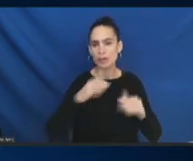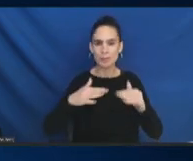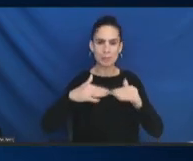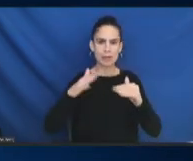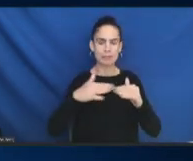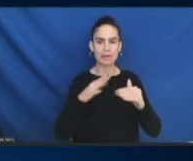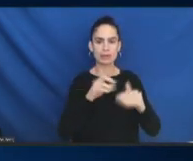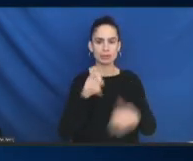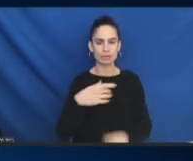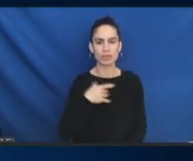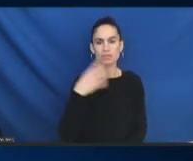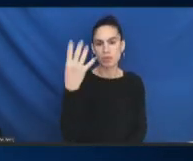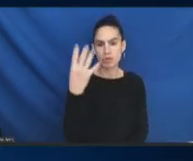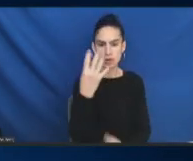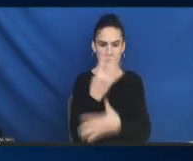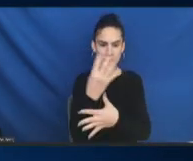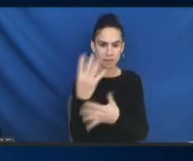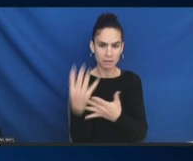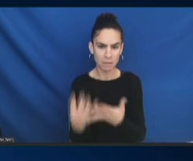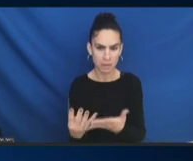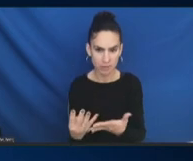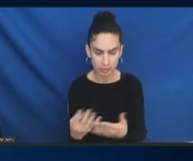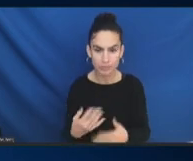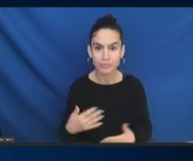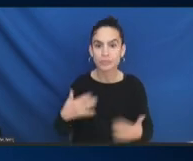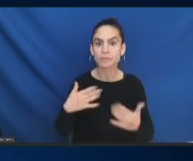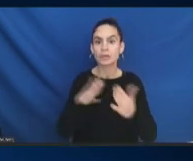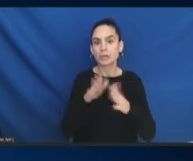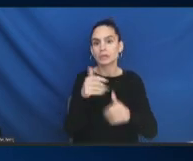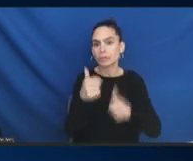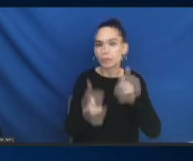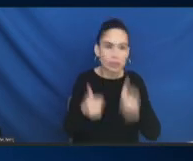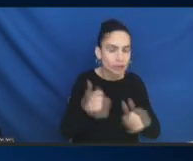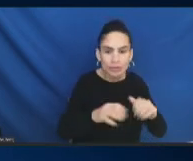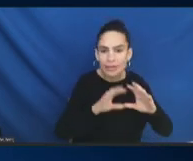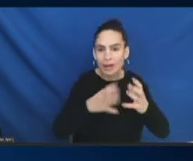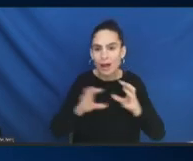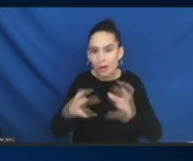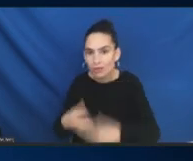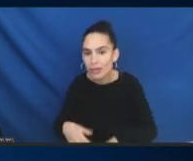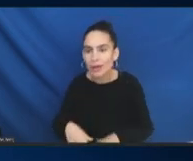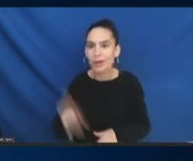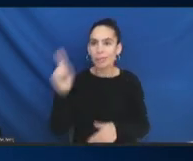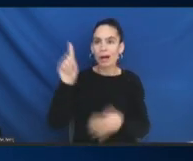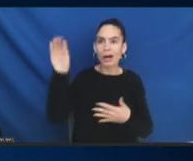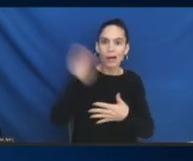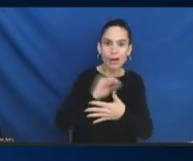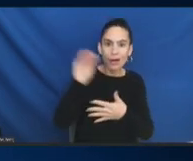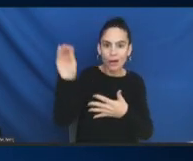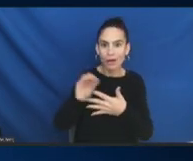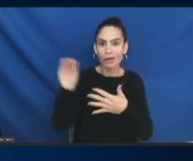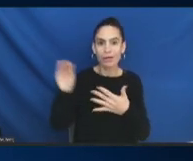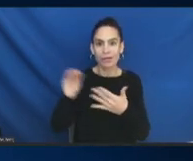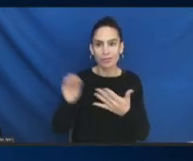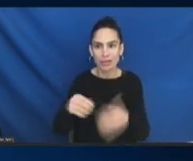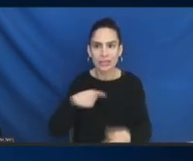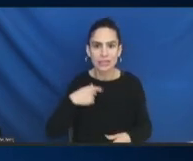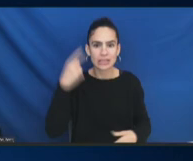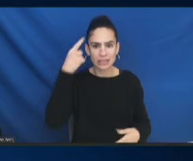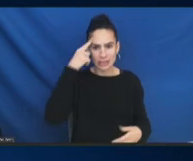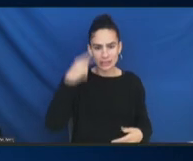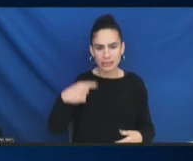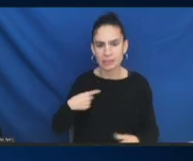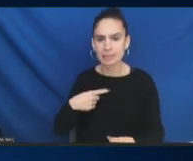then, in terms of addressing which categories go into what, you know, I think we're getting a little caught up in the semantics of, you know,